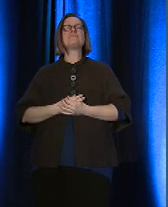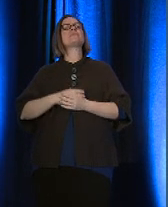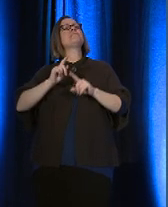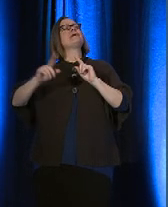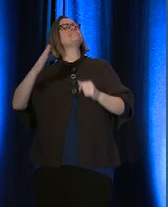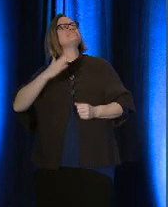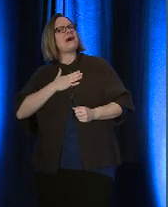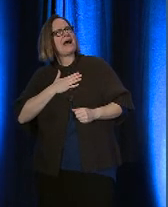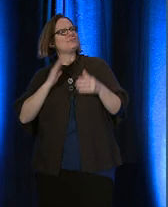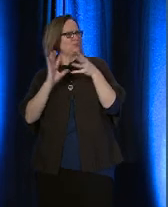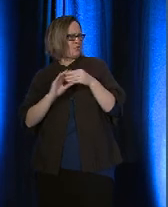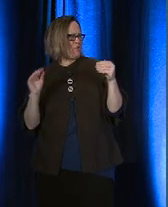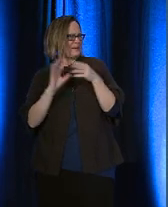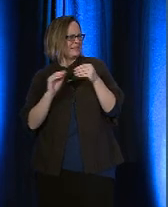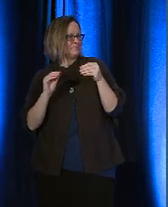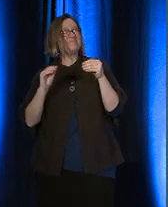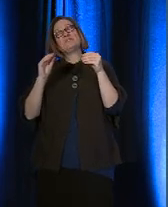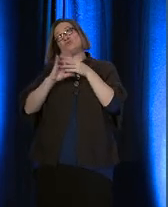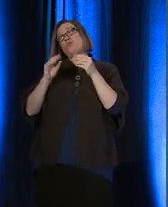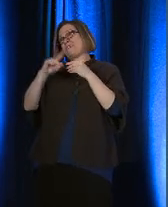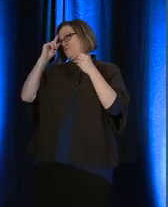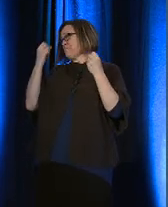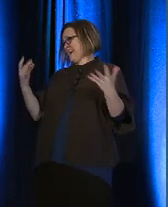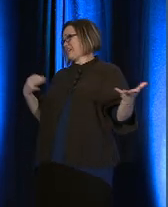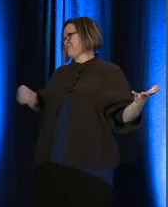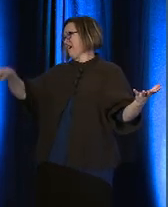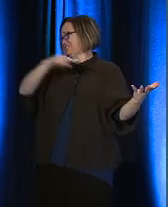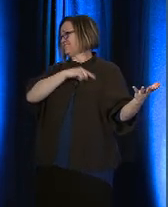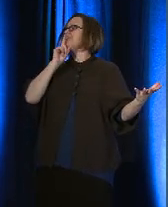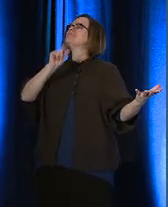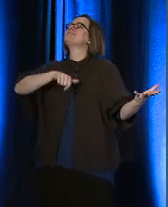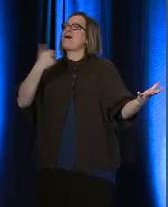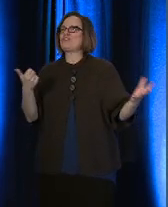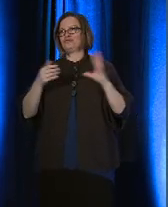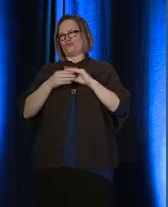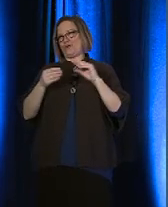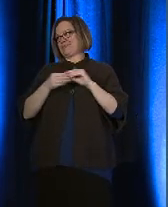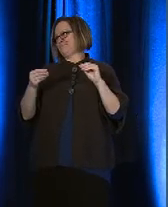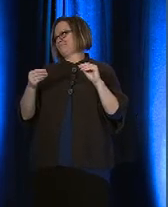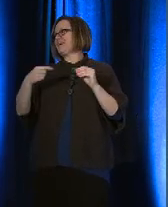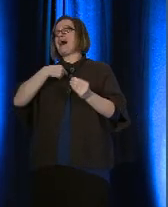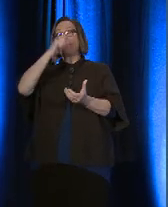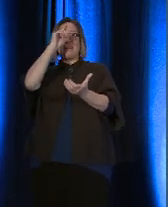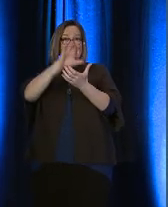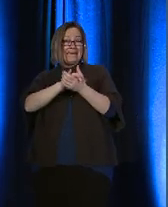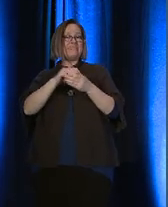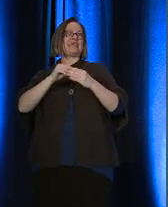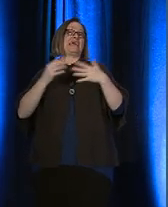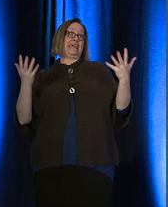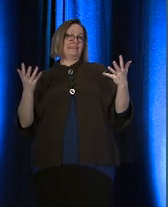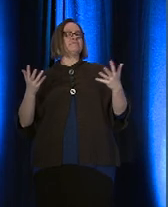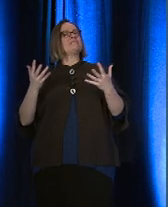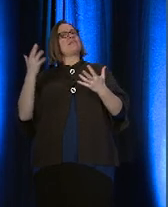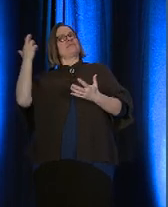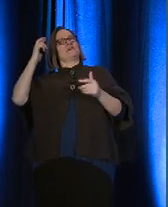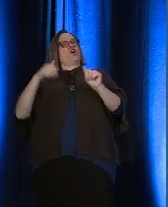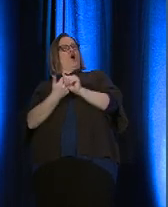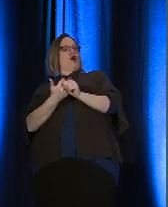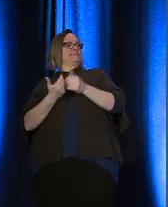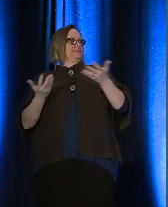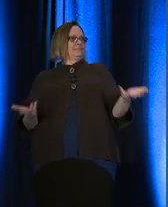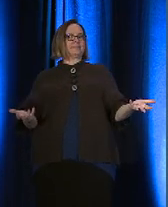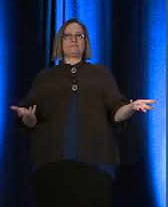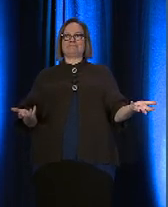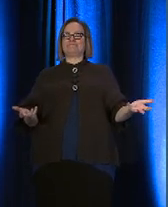story, the story for many of us, is also another story. I believe in the cause. I am not sure that I